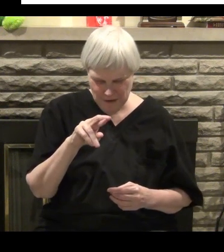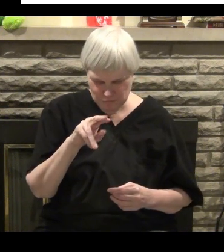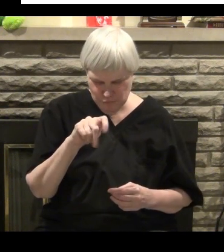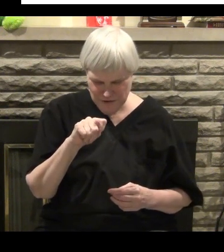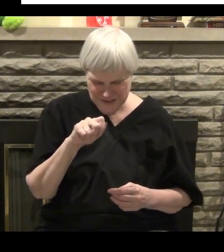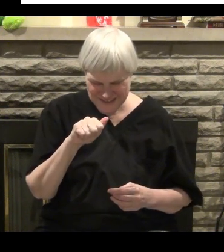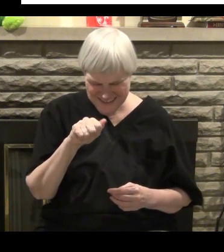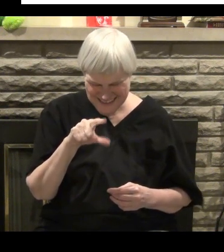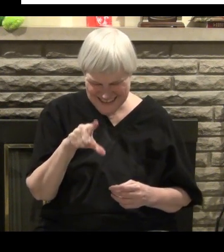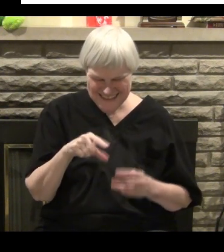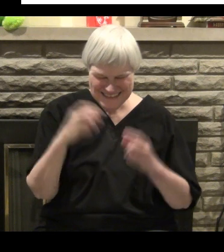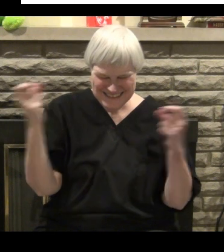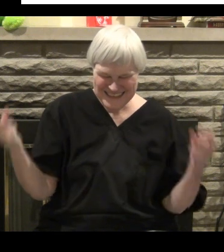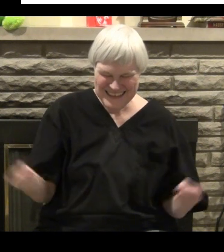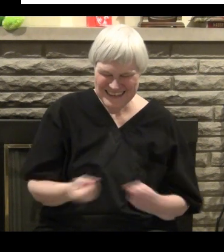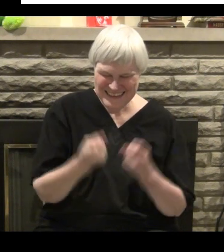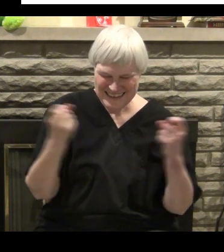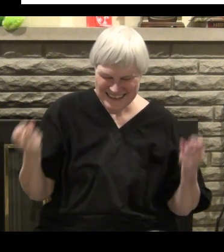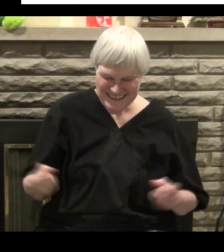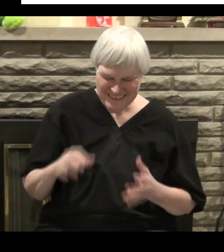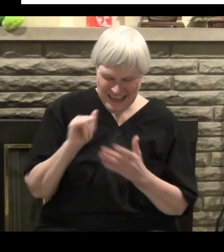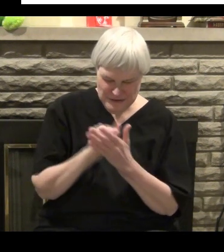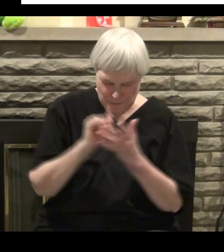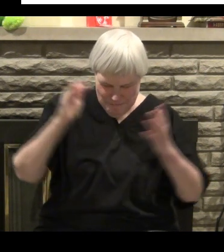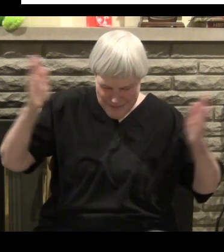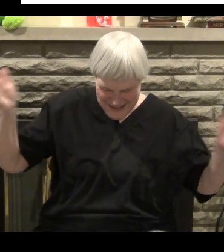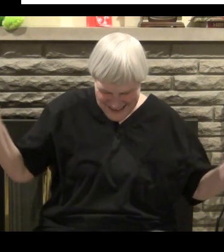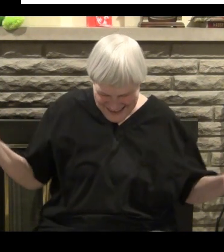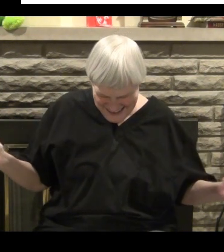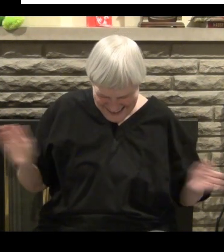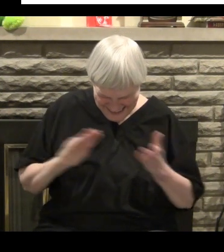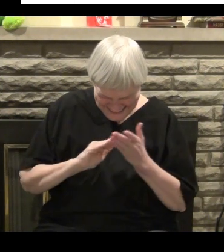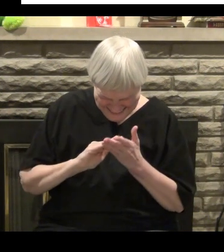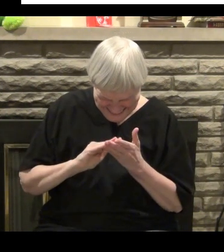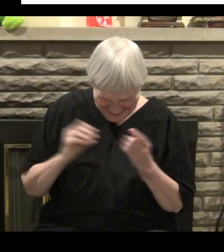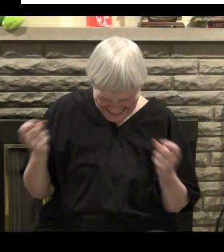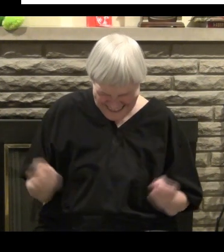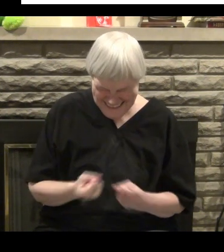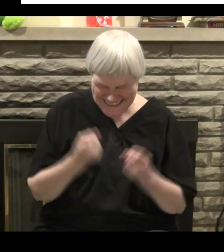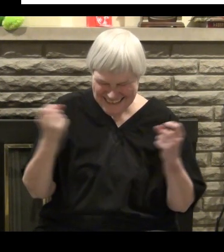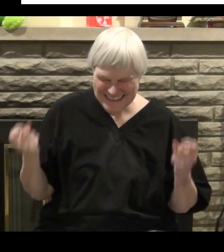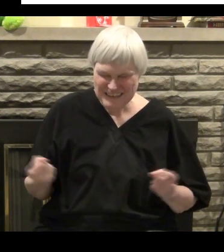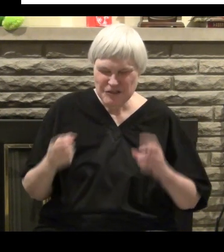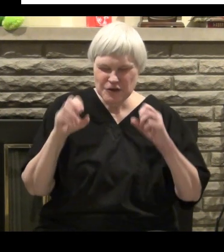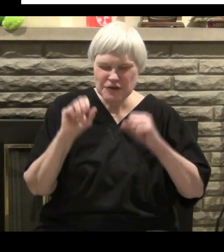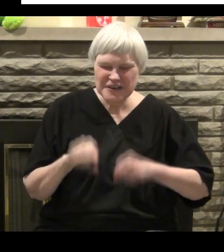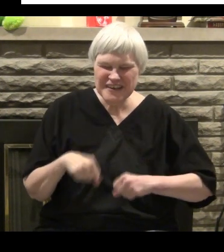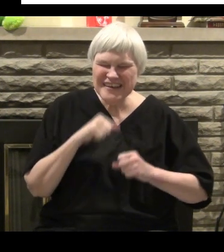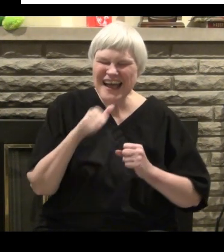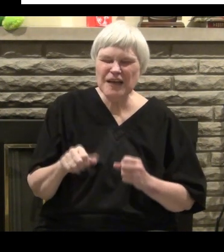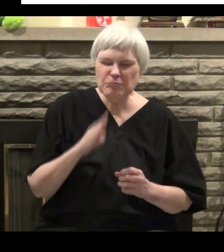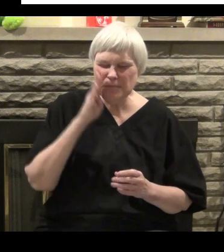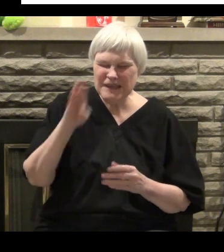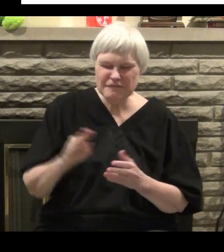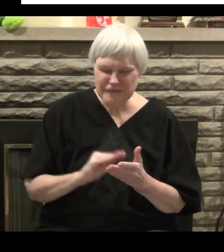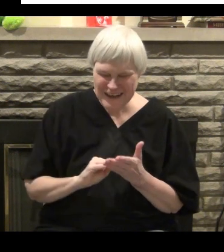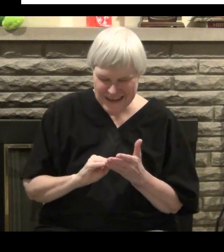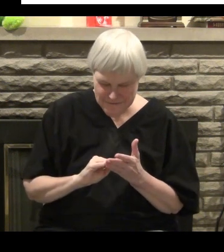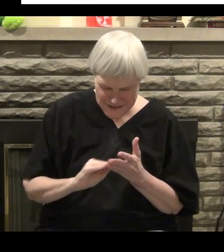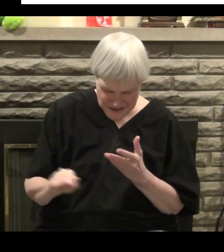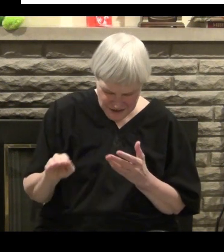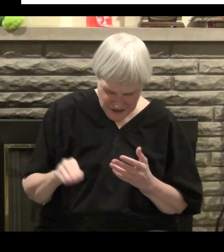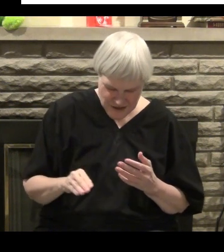And then there was a mortal sin. And that was a sin that could not be forgiven. If you committed a mortal sin, it was mortal.